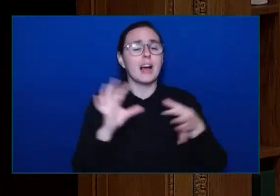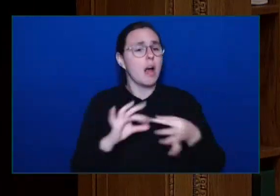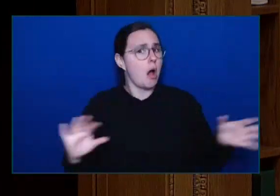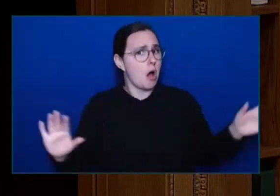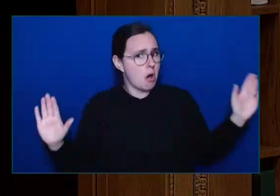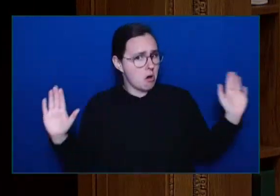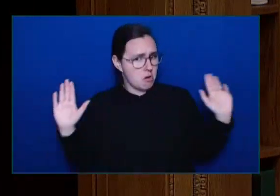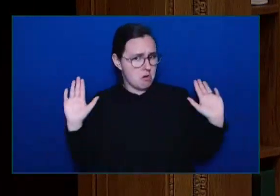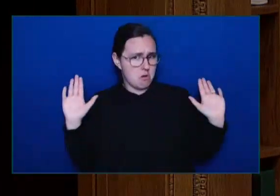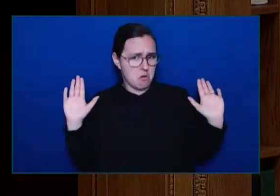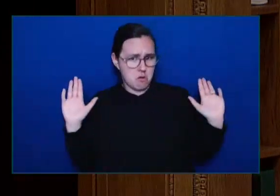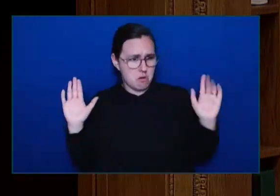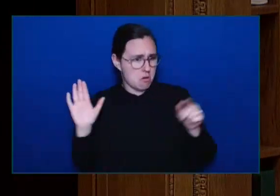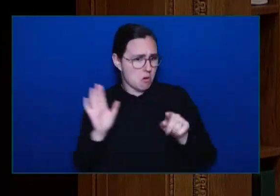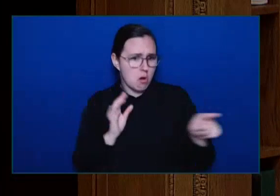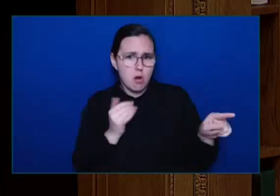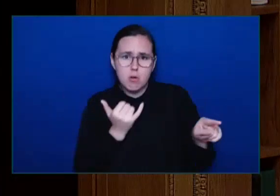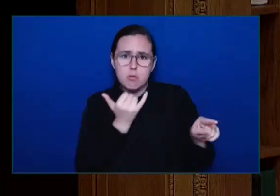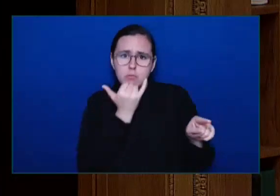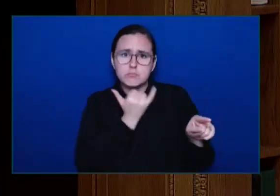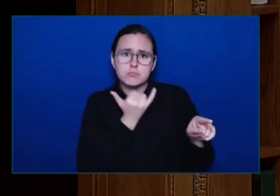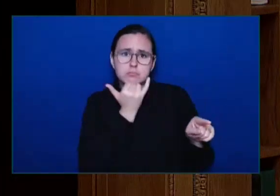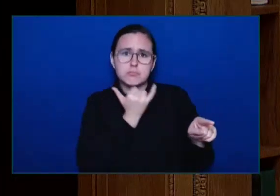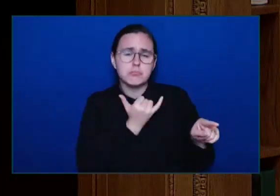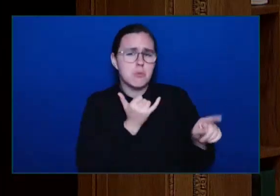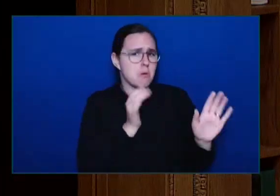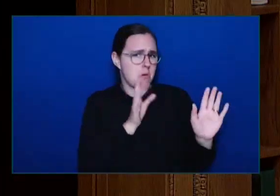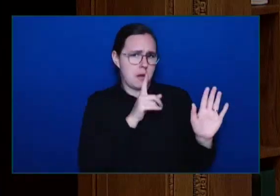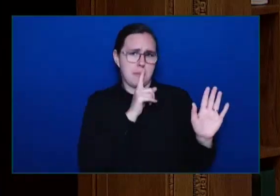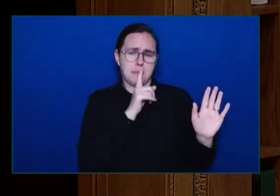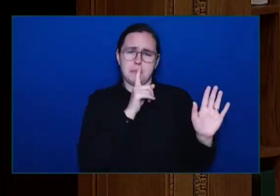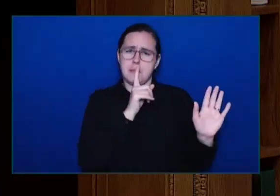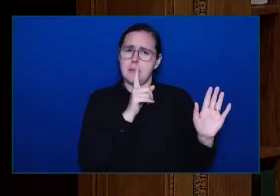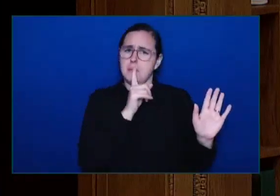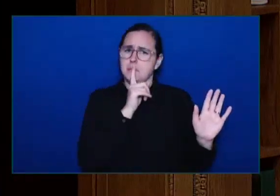know that To be fundamentally untrue Mr. Speaker